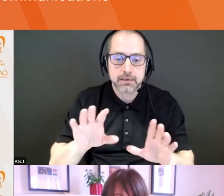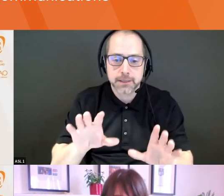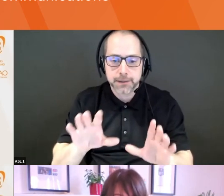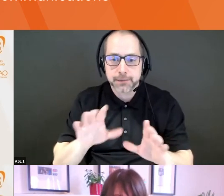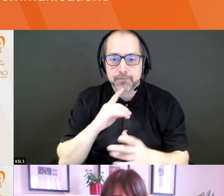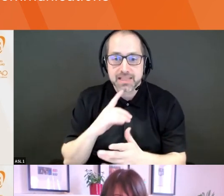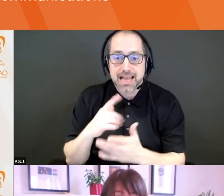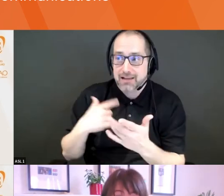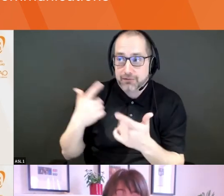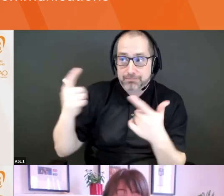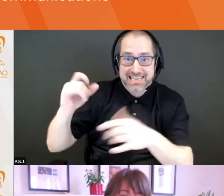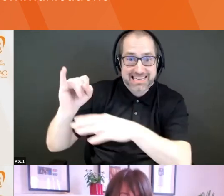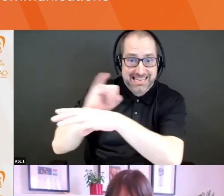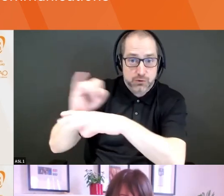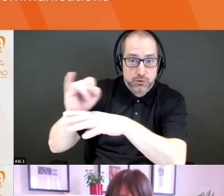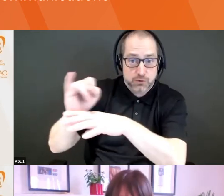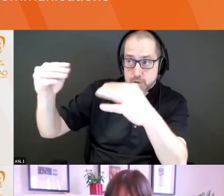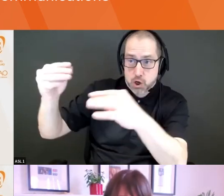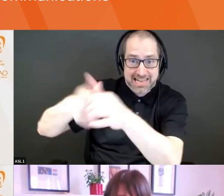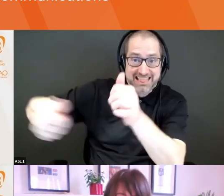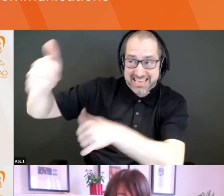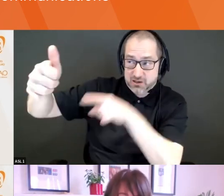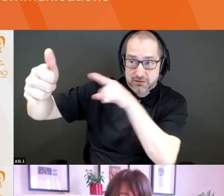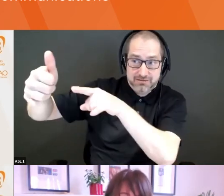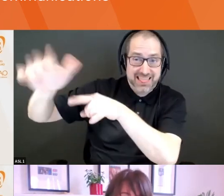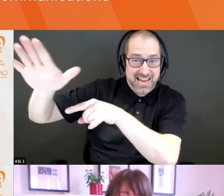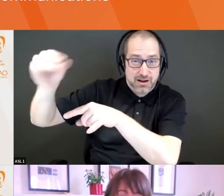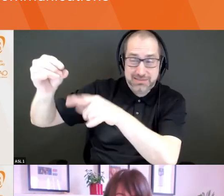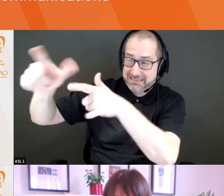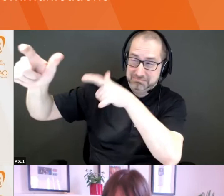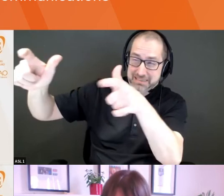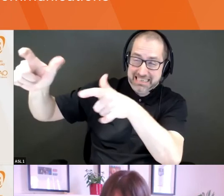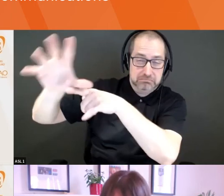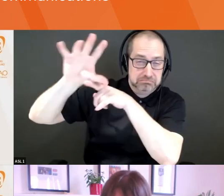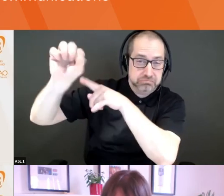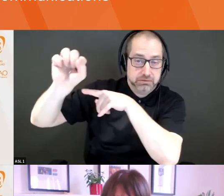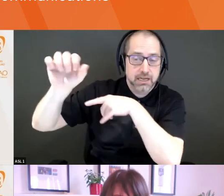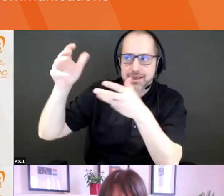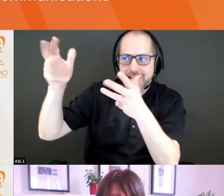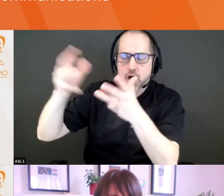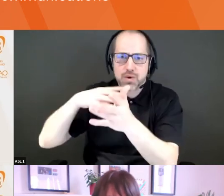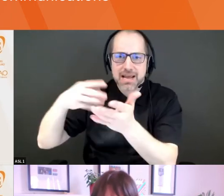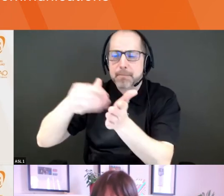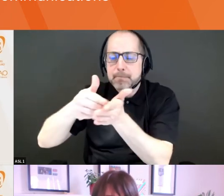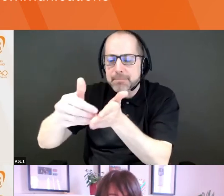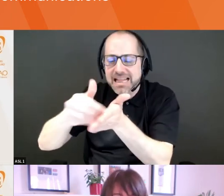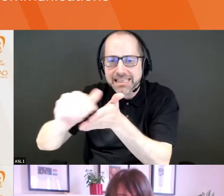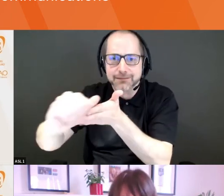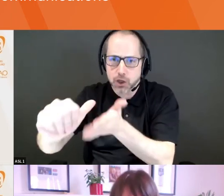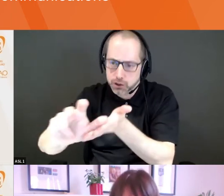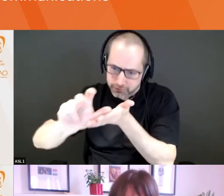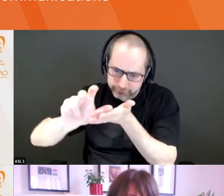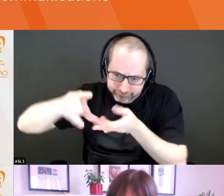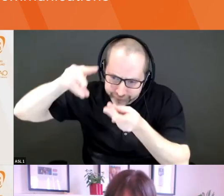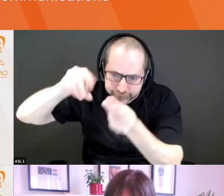market leaders in our industry have put millions of dollars into research and development in this space that we